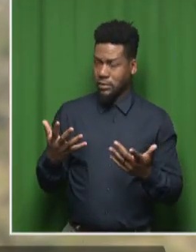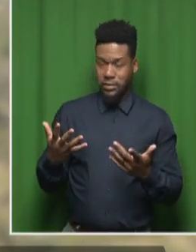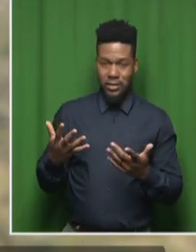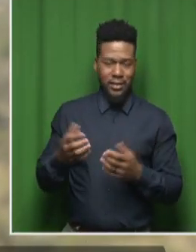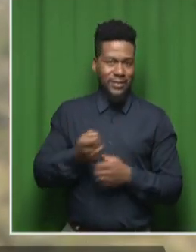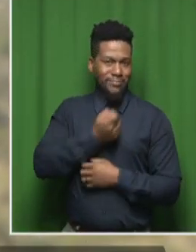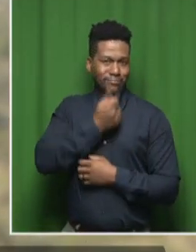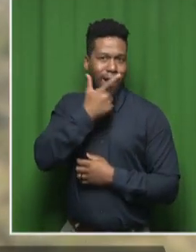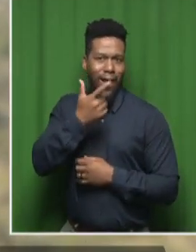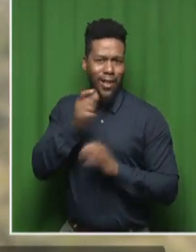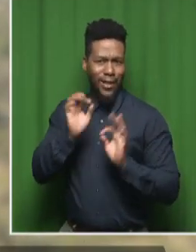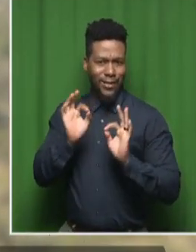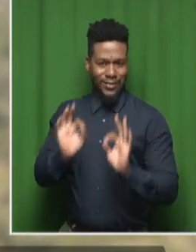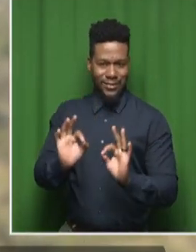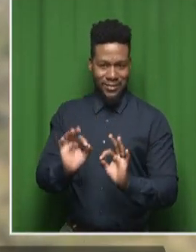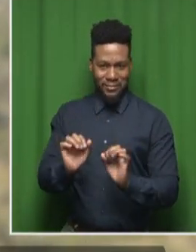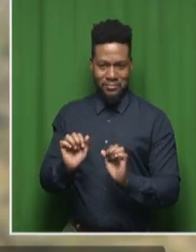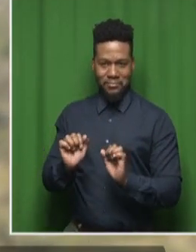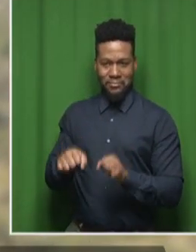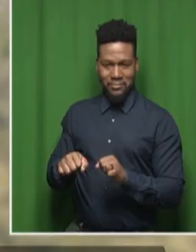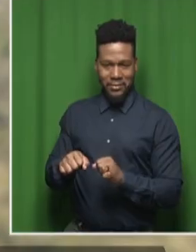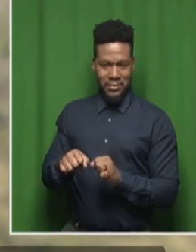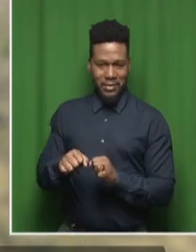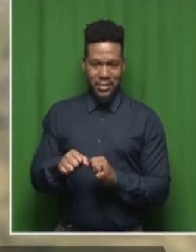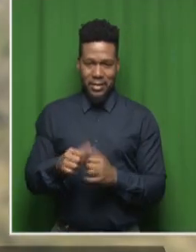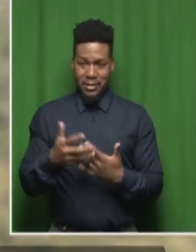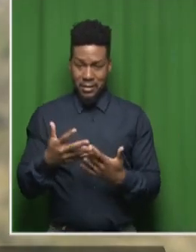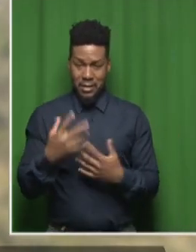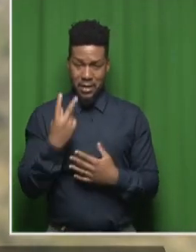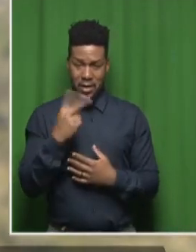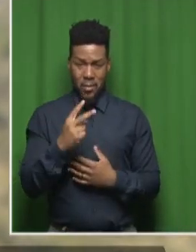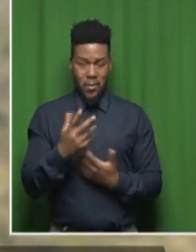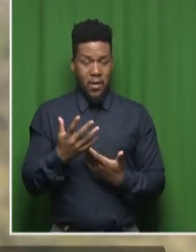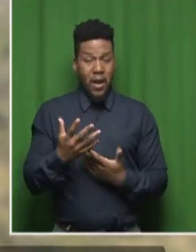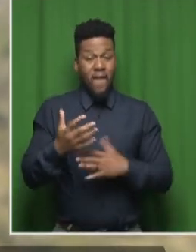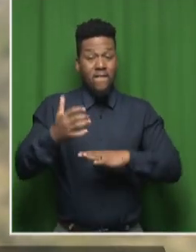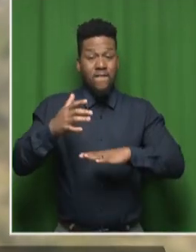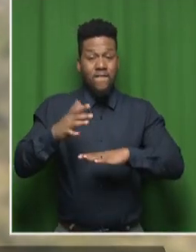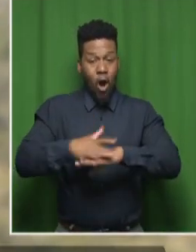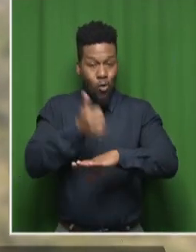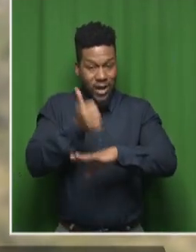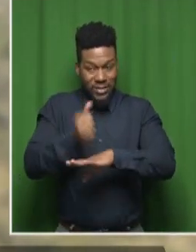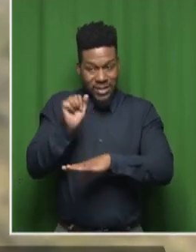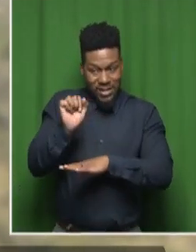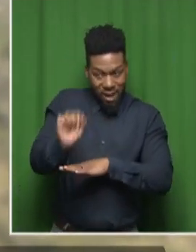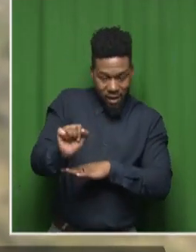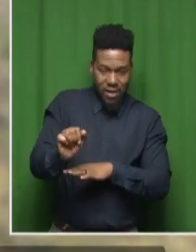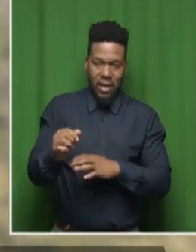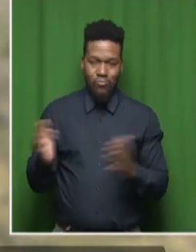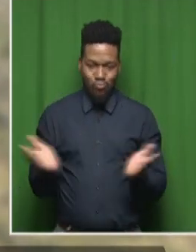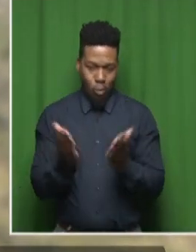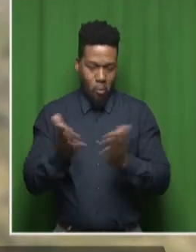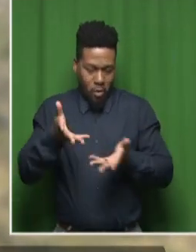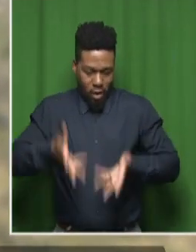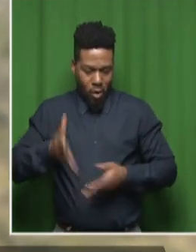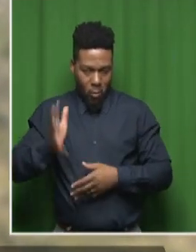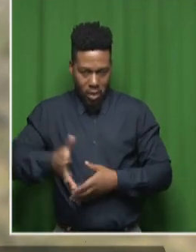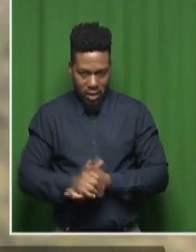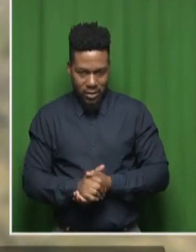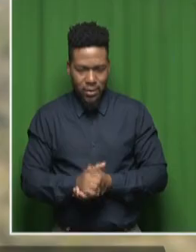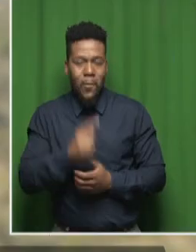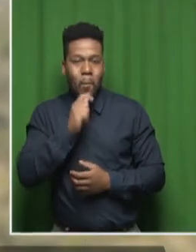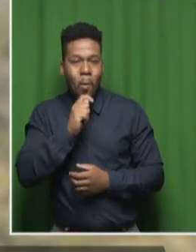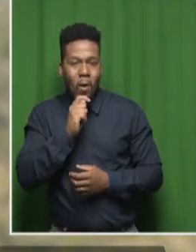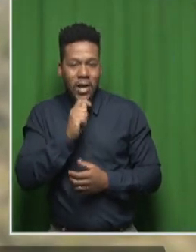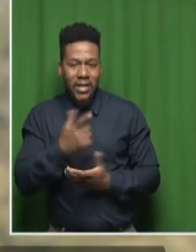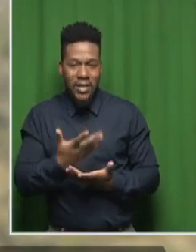a smile and obviously the initiatives that she's putting through her foundation. Good morning. Thank you for joining us at this